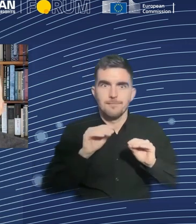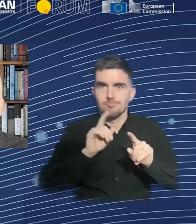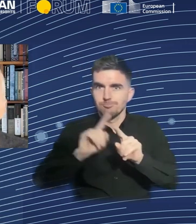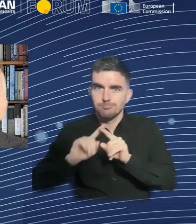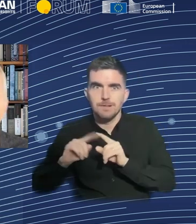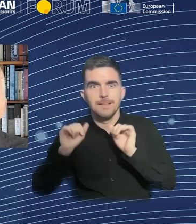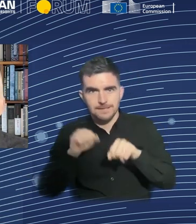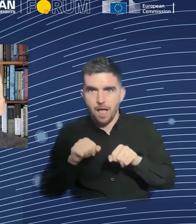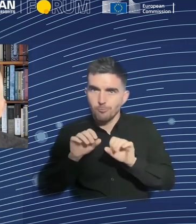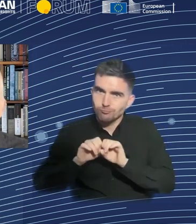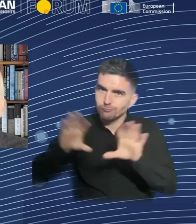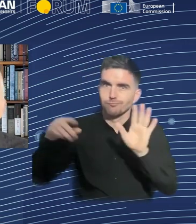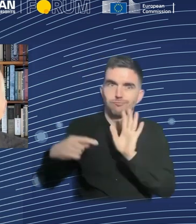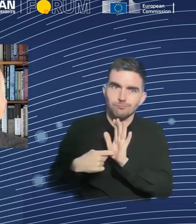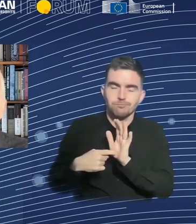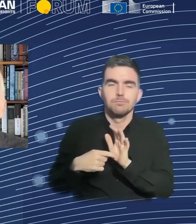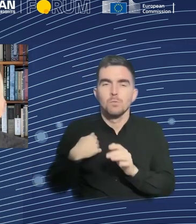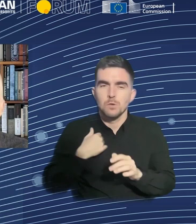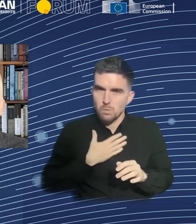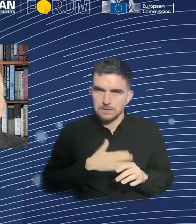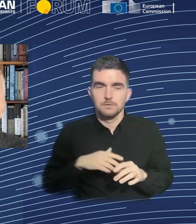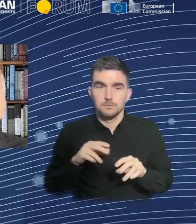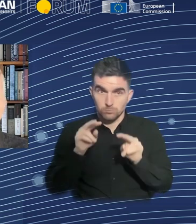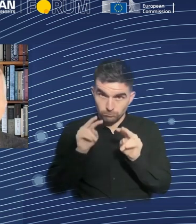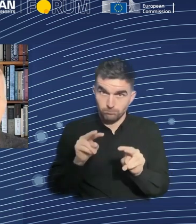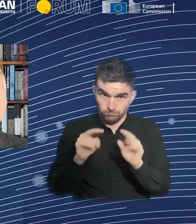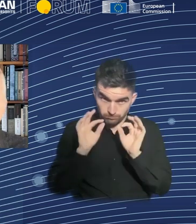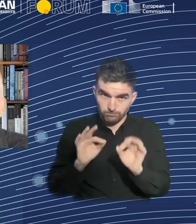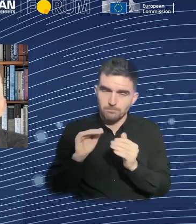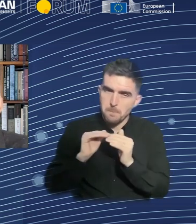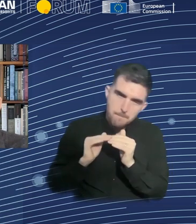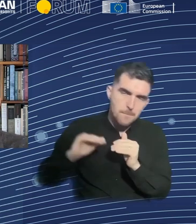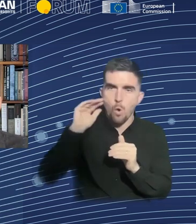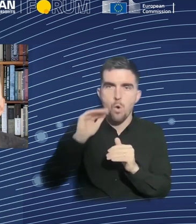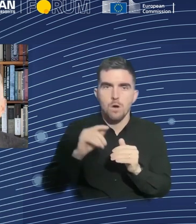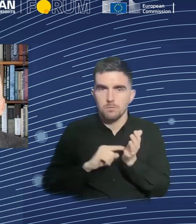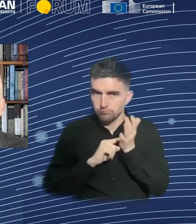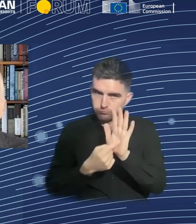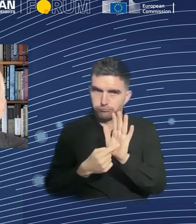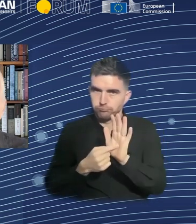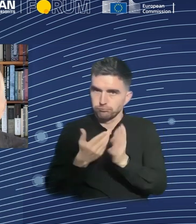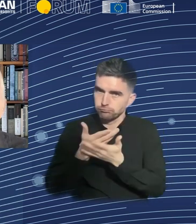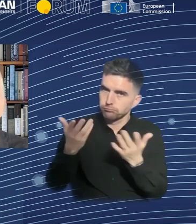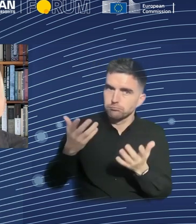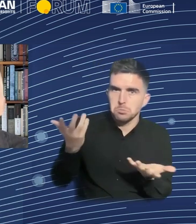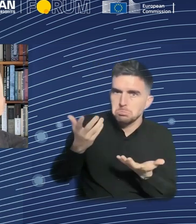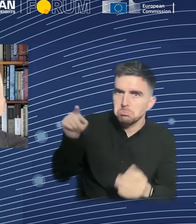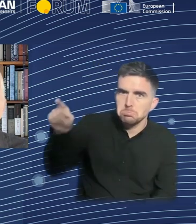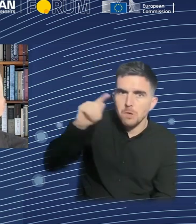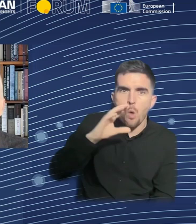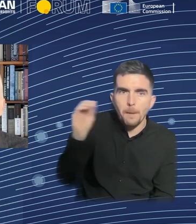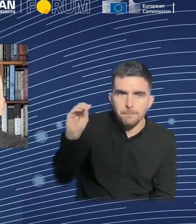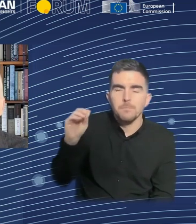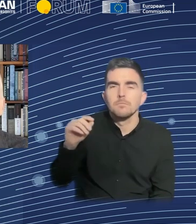We need to actually require far more disclosure of these companies. They're going to push back and say, this is proprietary secret. I think it's a